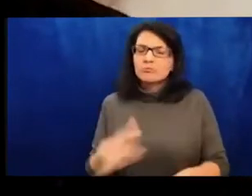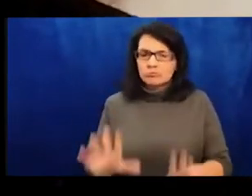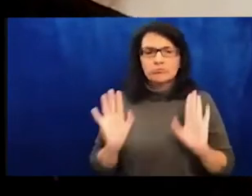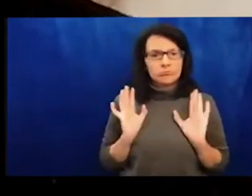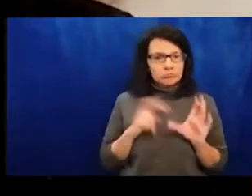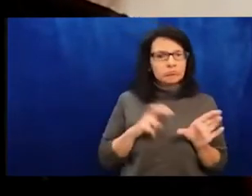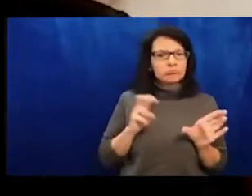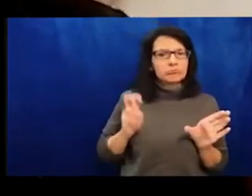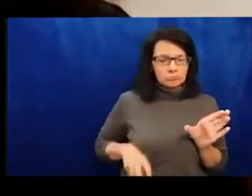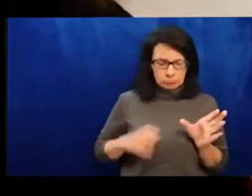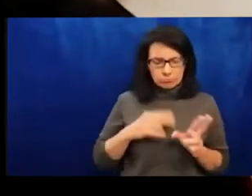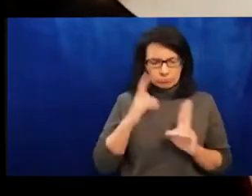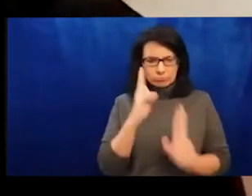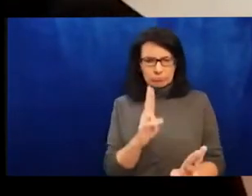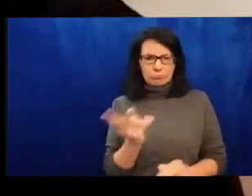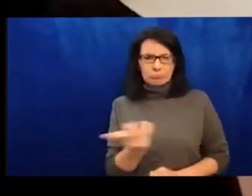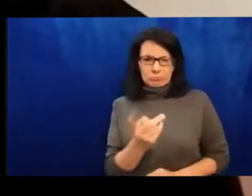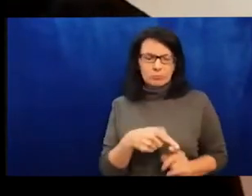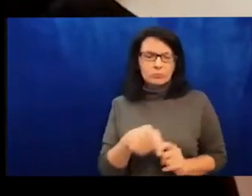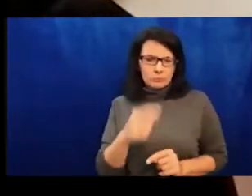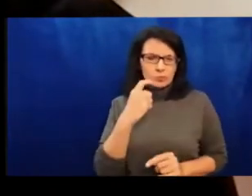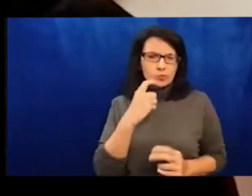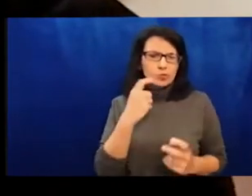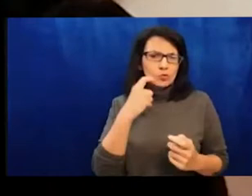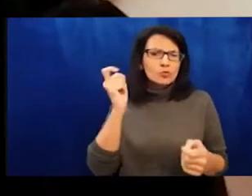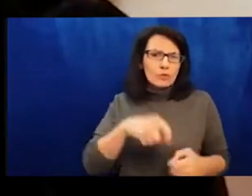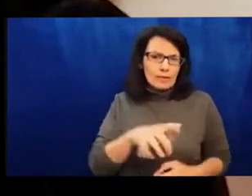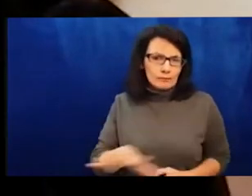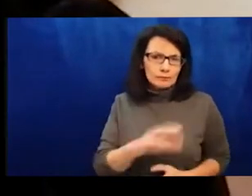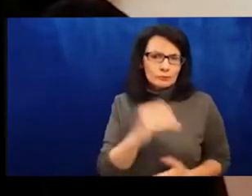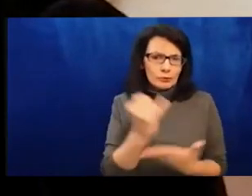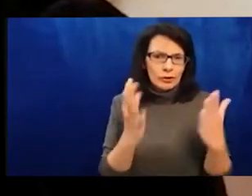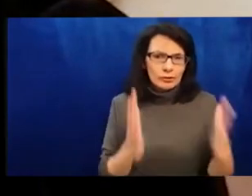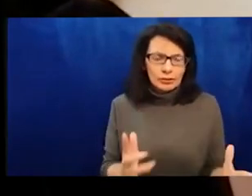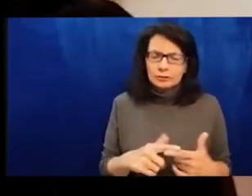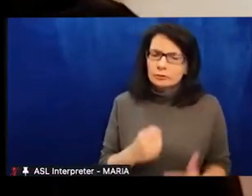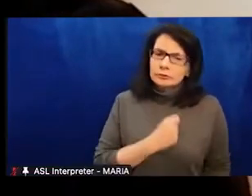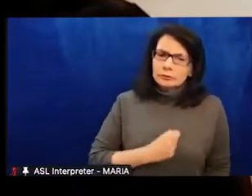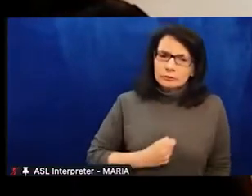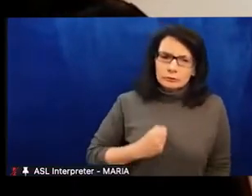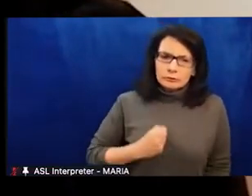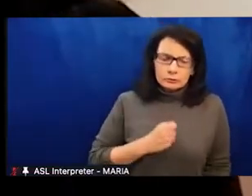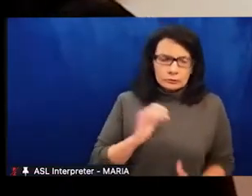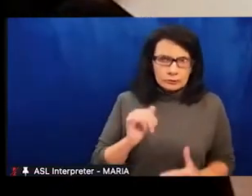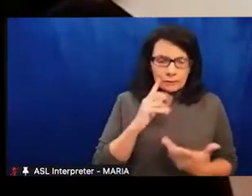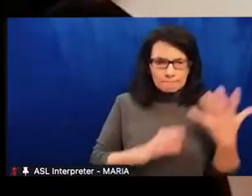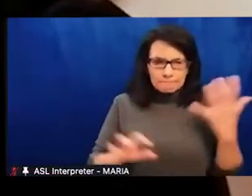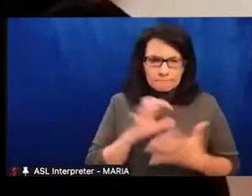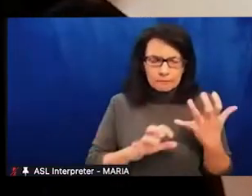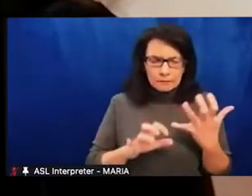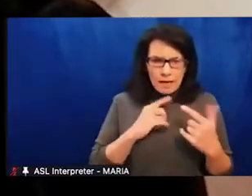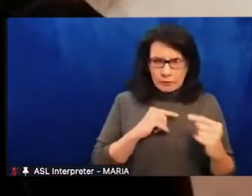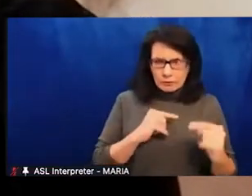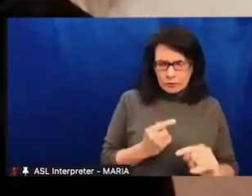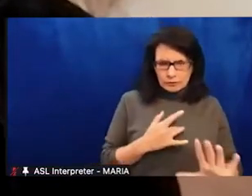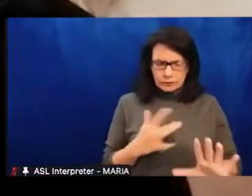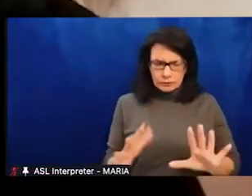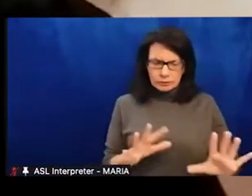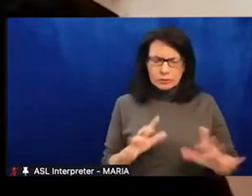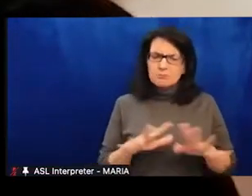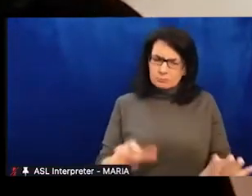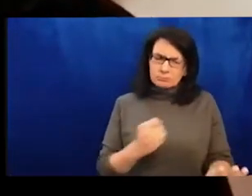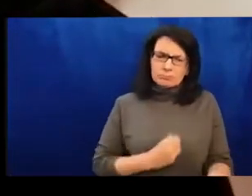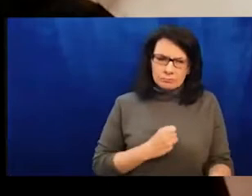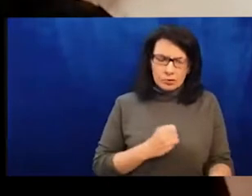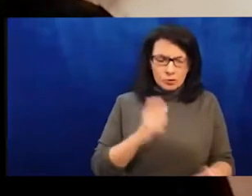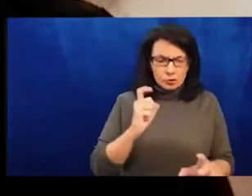to our Ukrainian guests and some members of the public who were taken aback by the lineup. As a result, the two Russian artists have stepped down